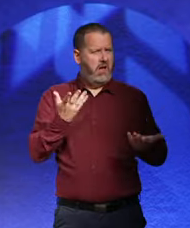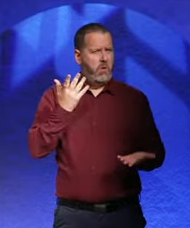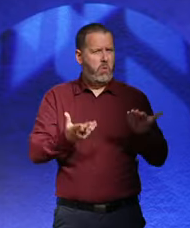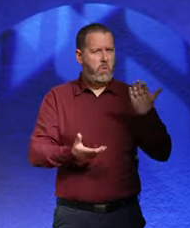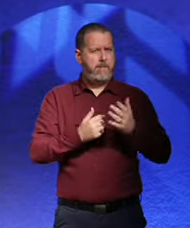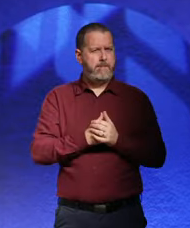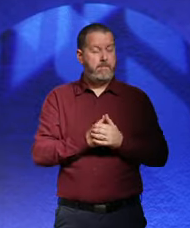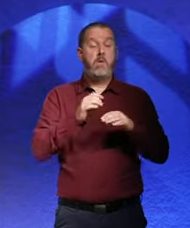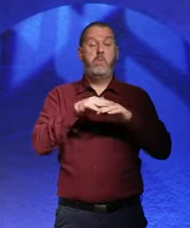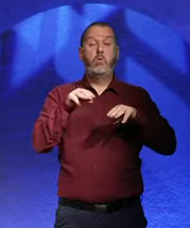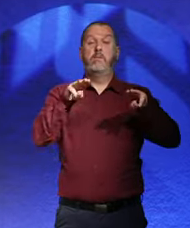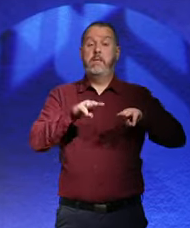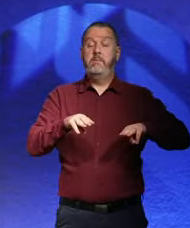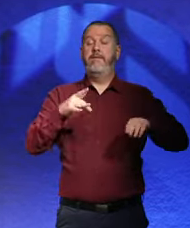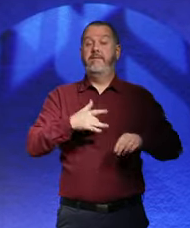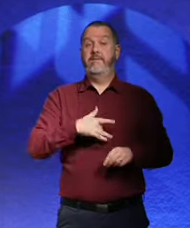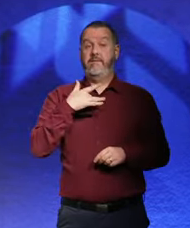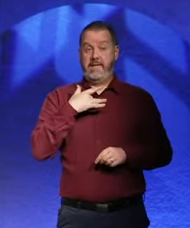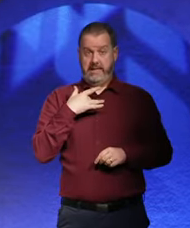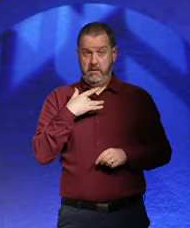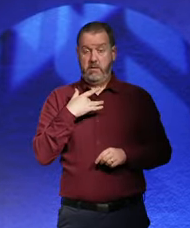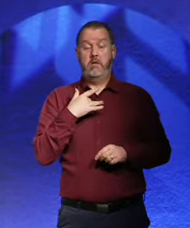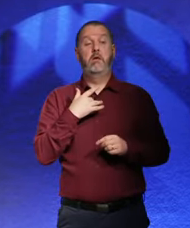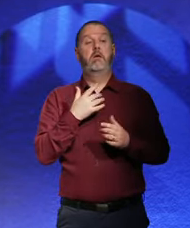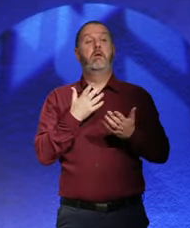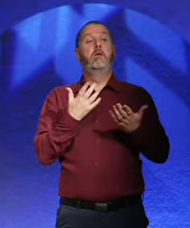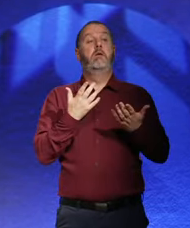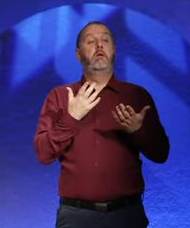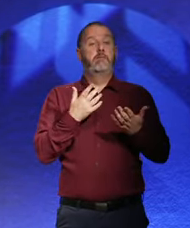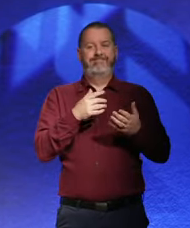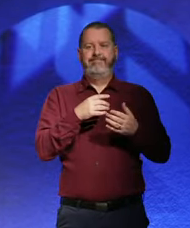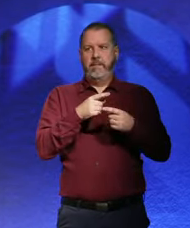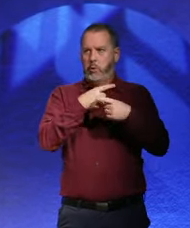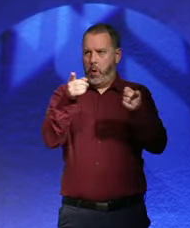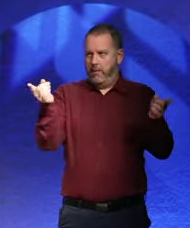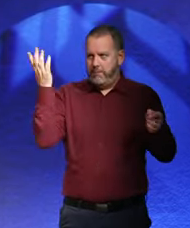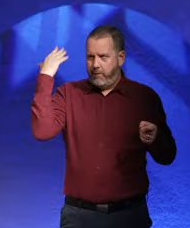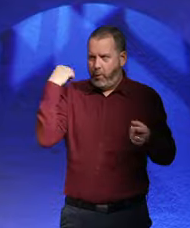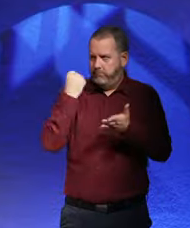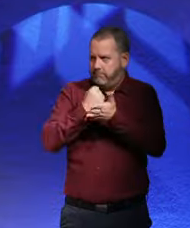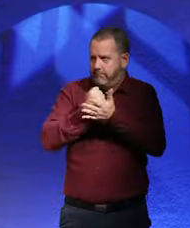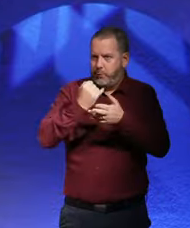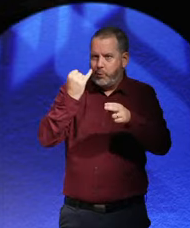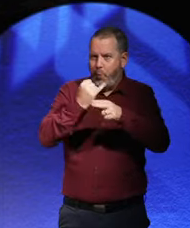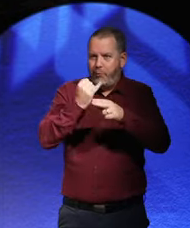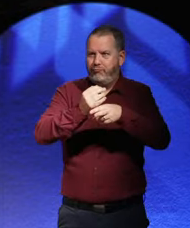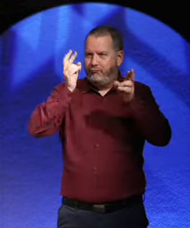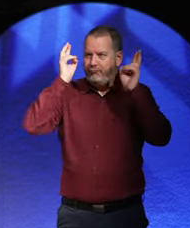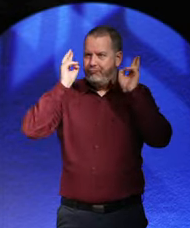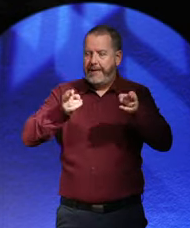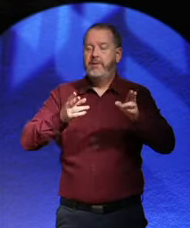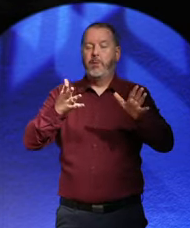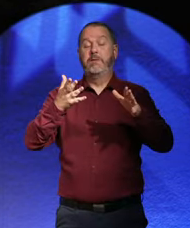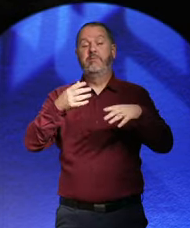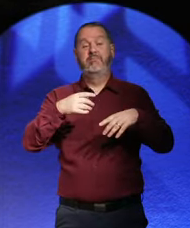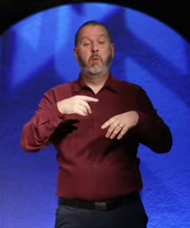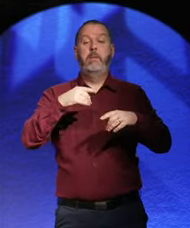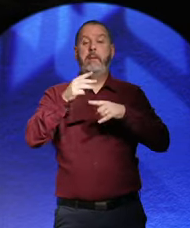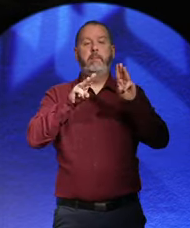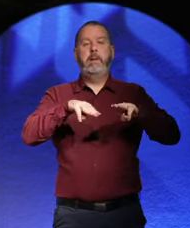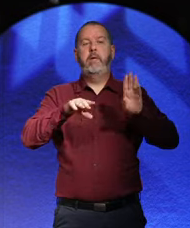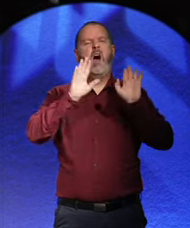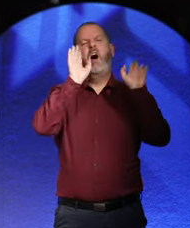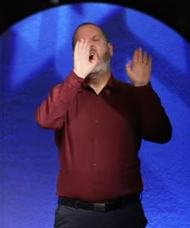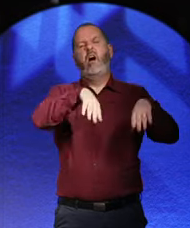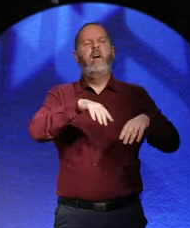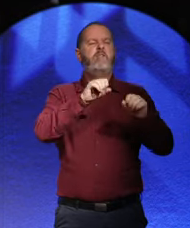view is that there was the war... You've all been to school, haven't you? And everyone will tell you, it's always, it